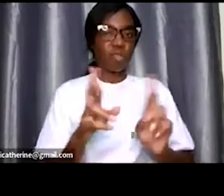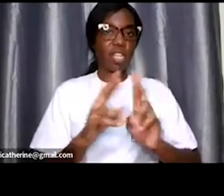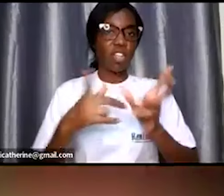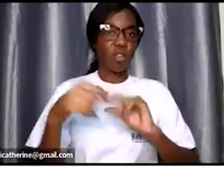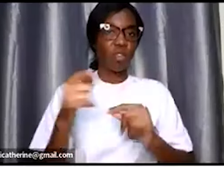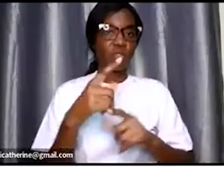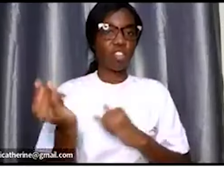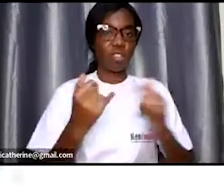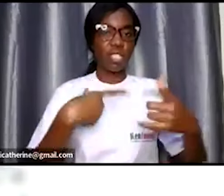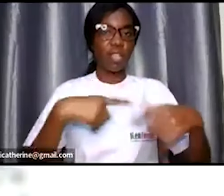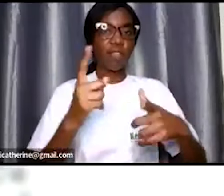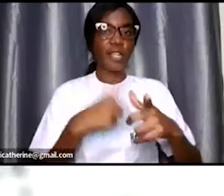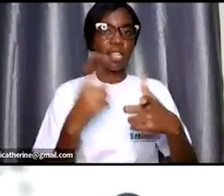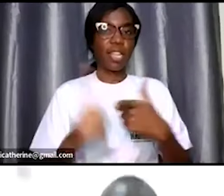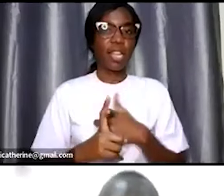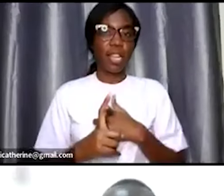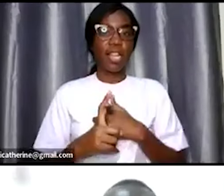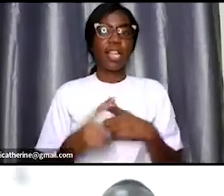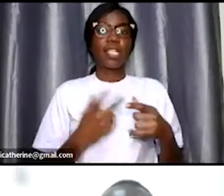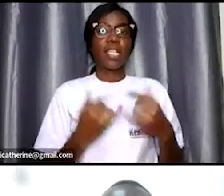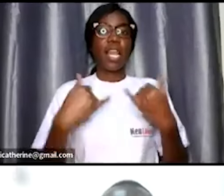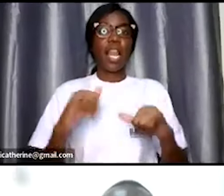then we we we allow frank